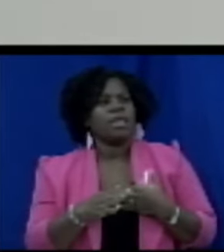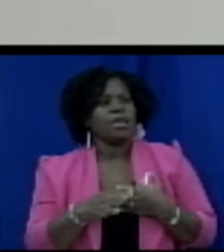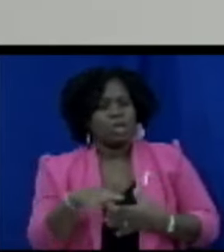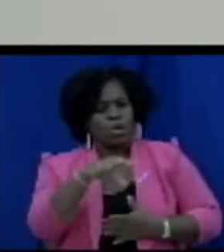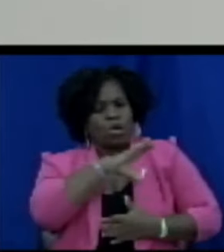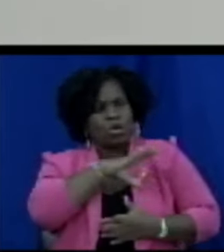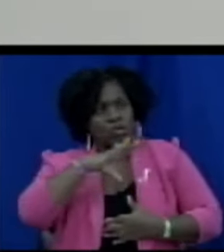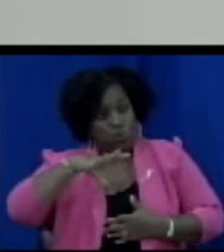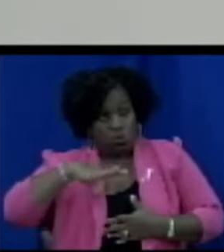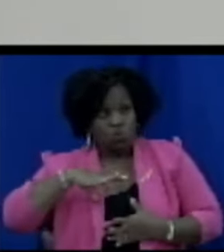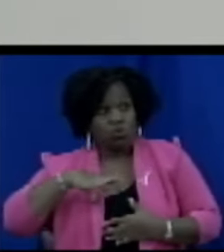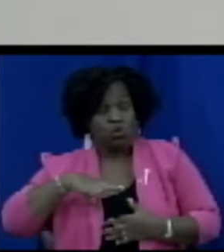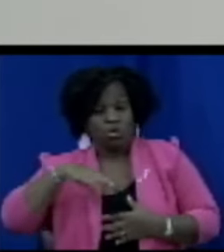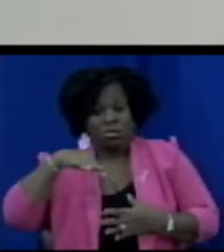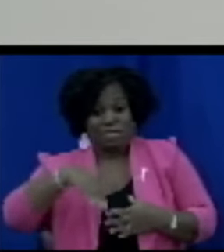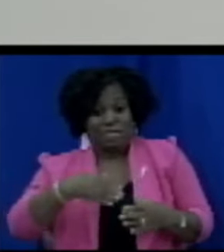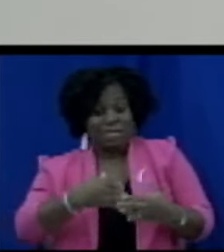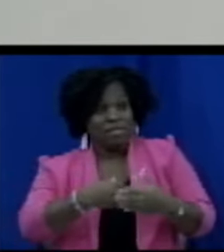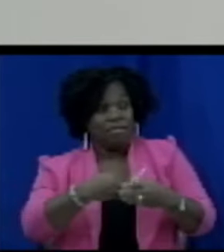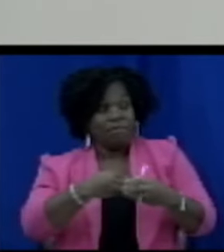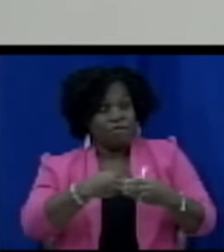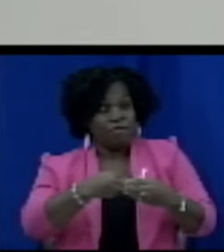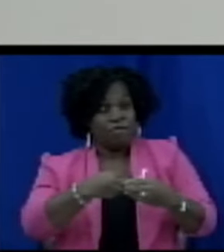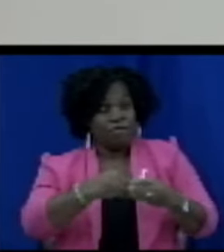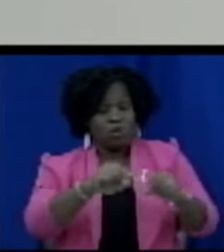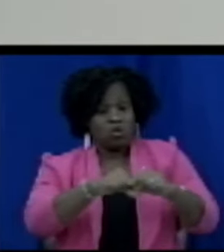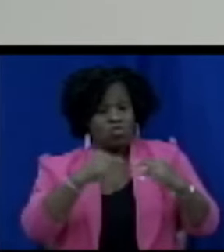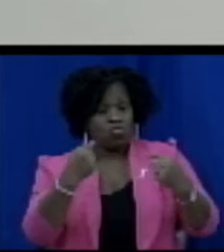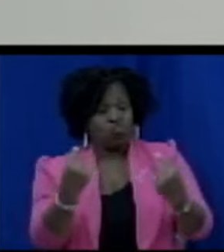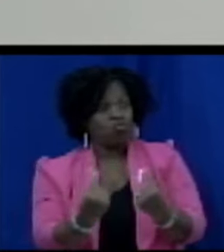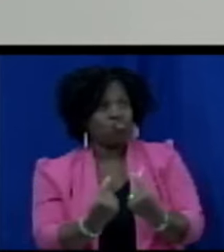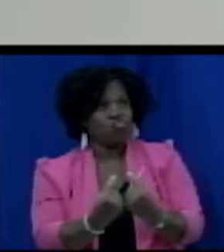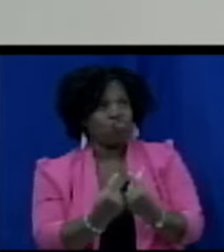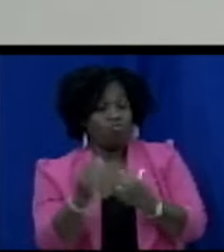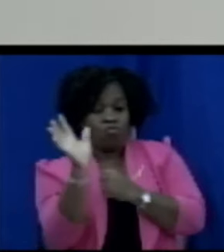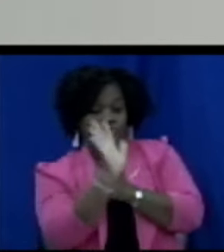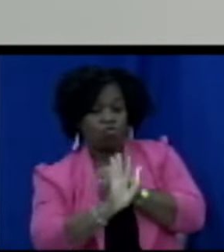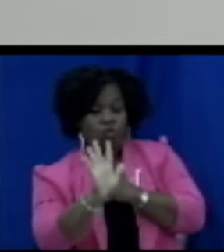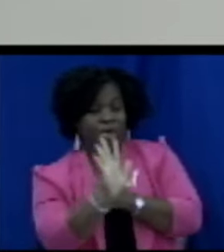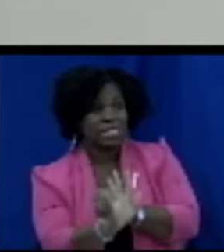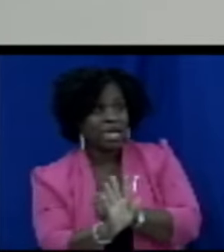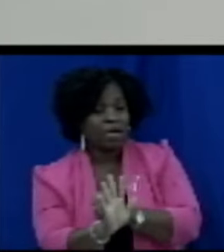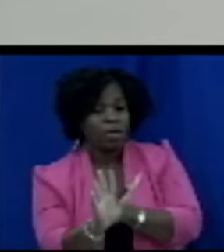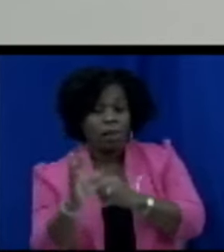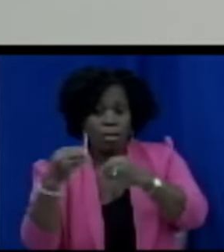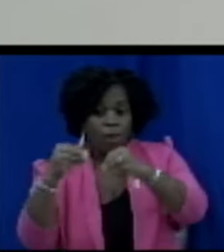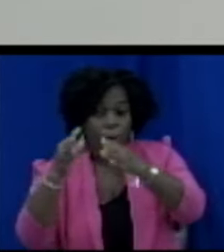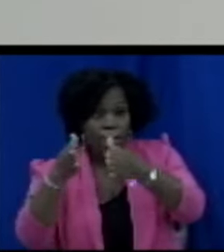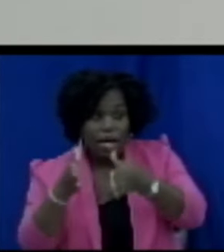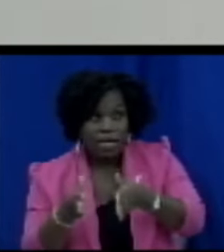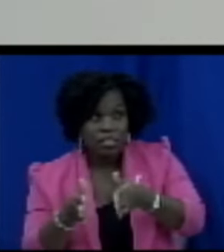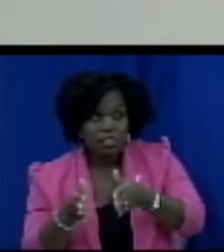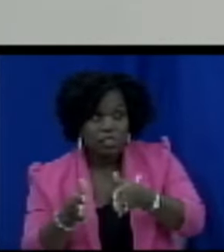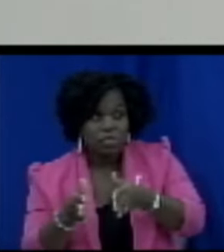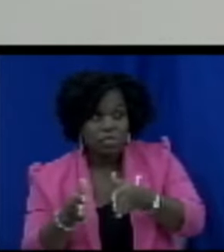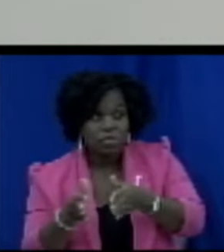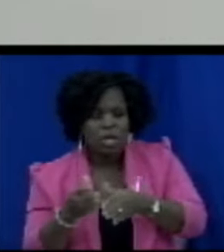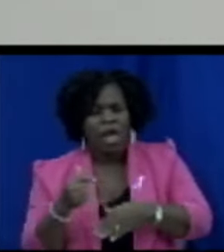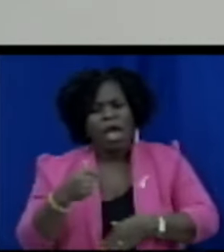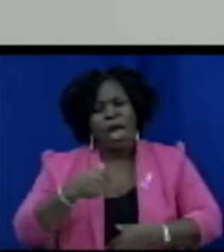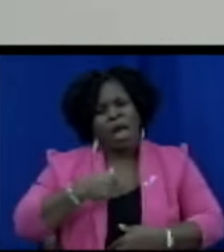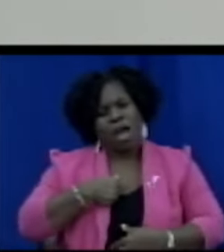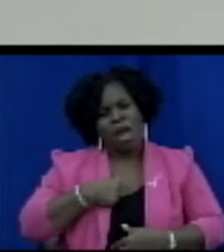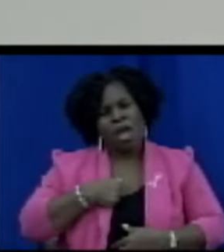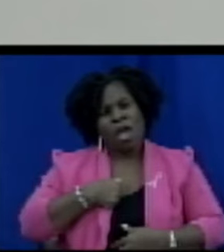board is an extremely important board and I am hoping